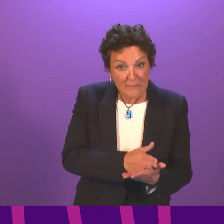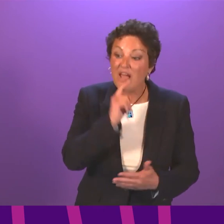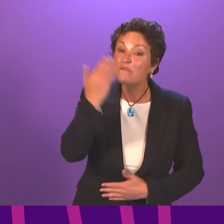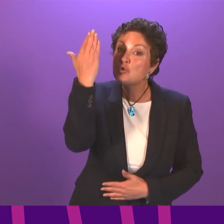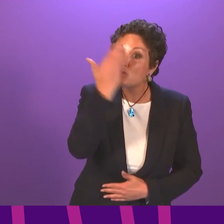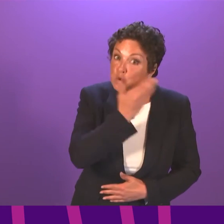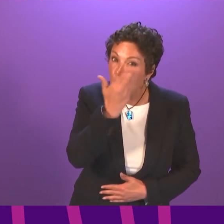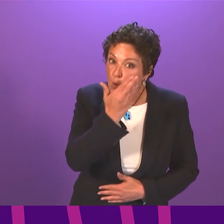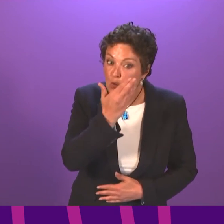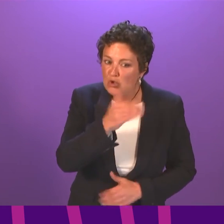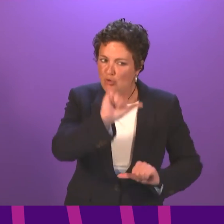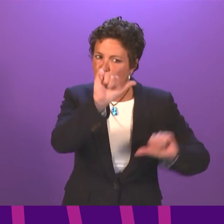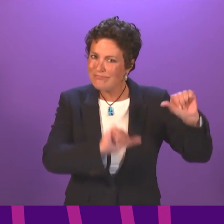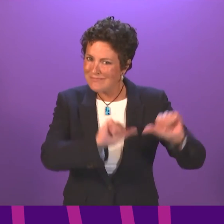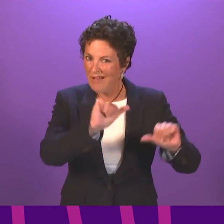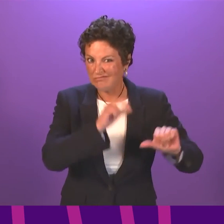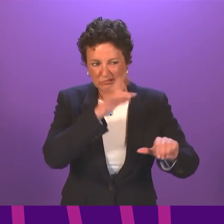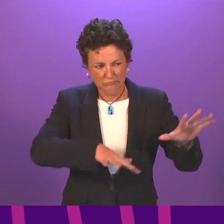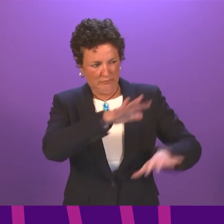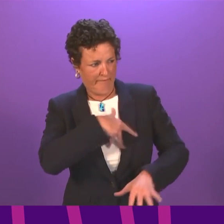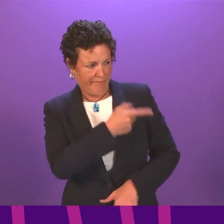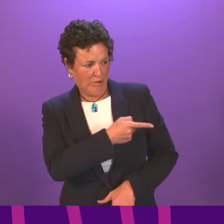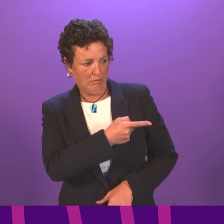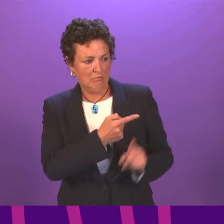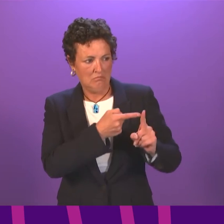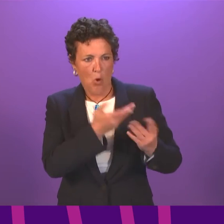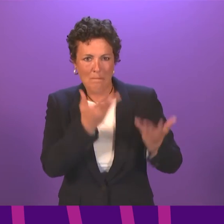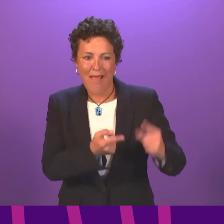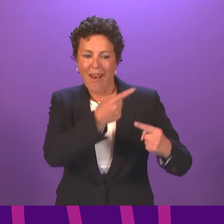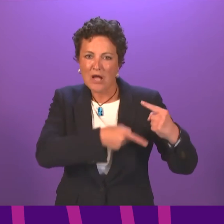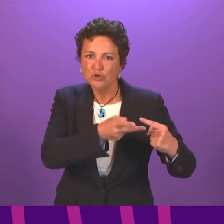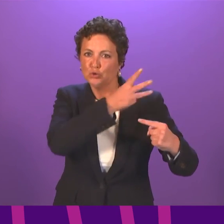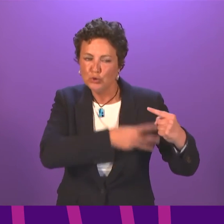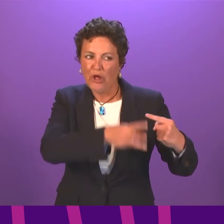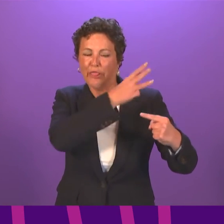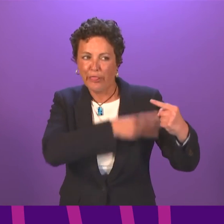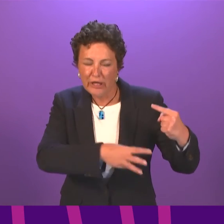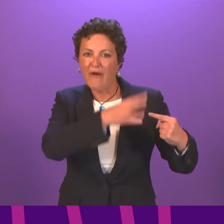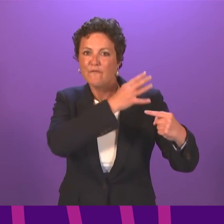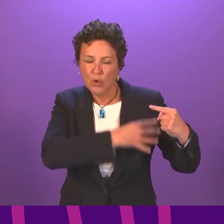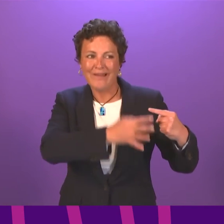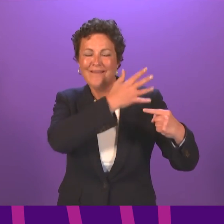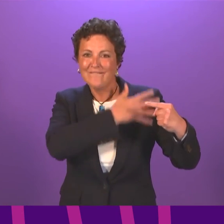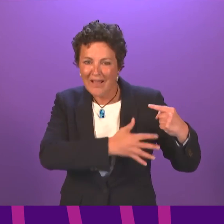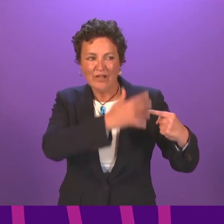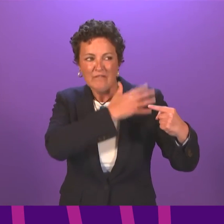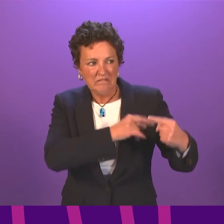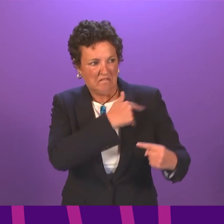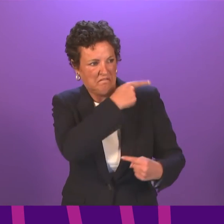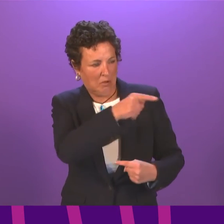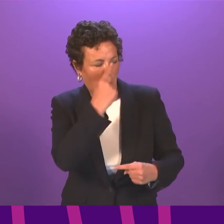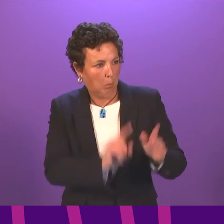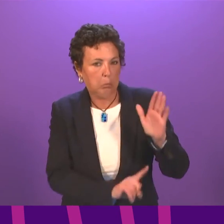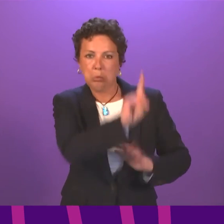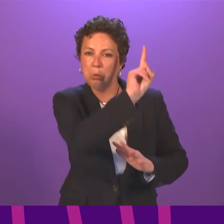because they appear at face value to be out of step with previous years, that is not the operation of an algorithm automatically downgrading pupils